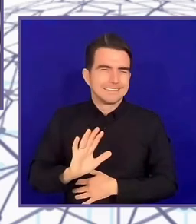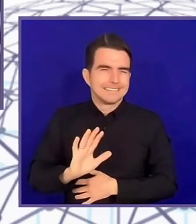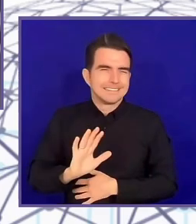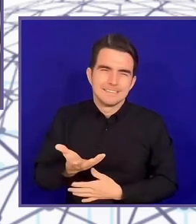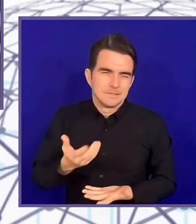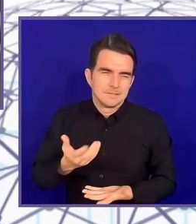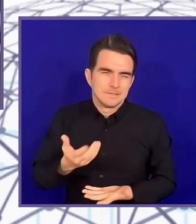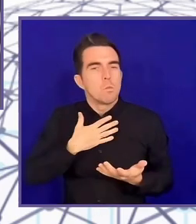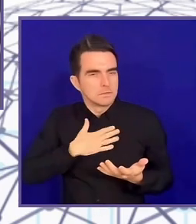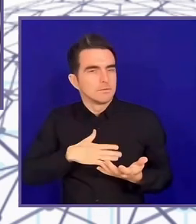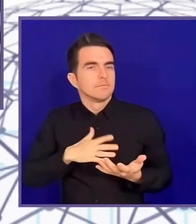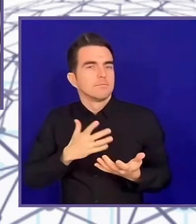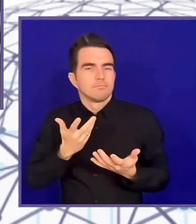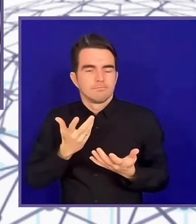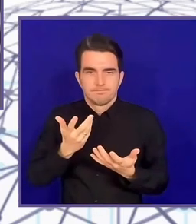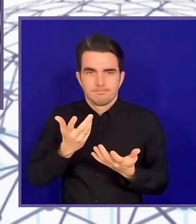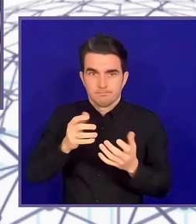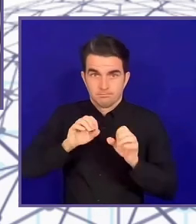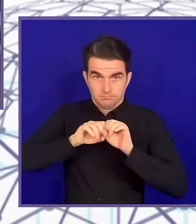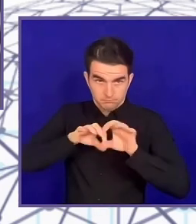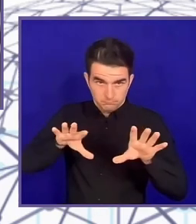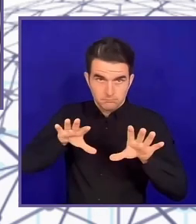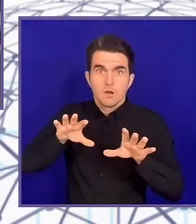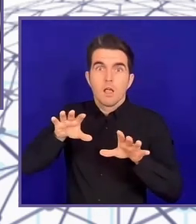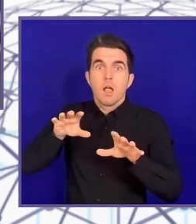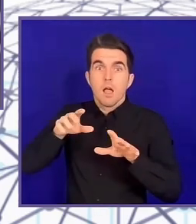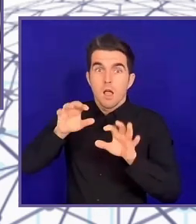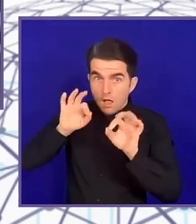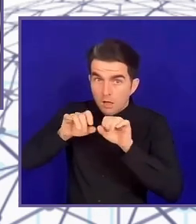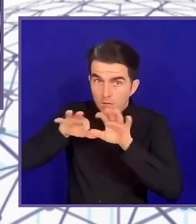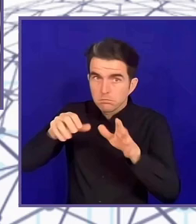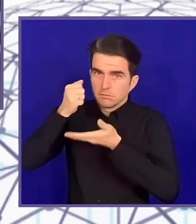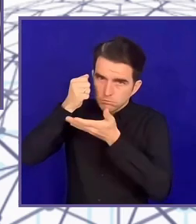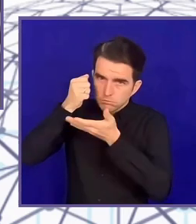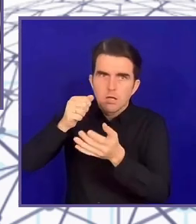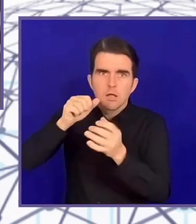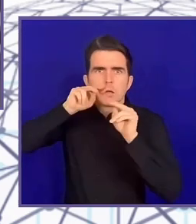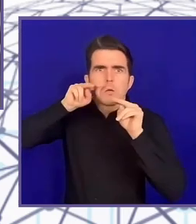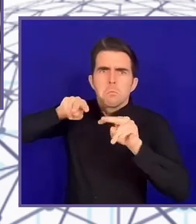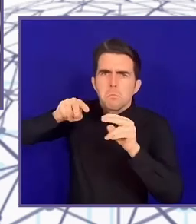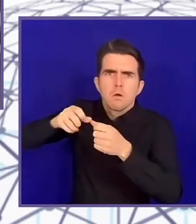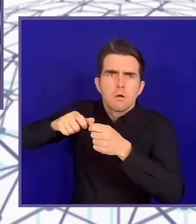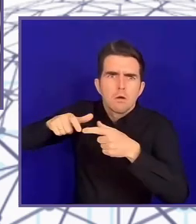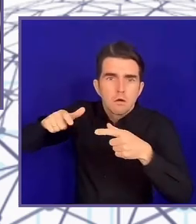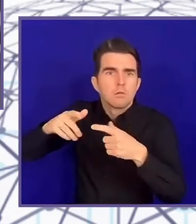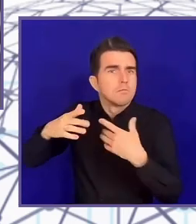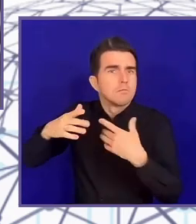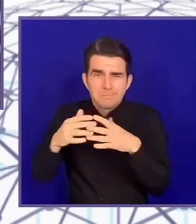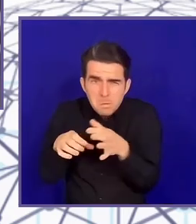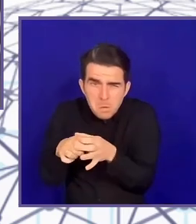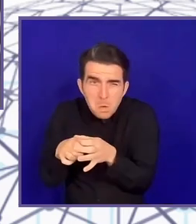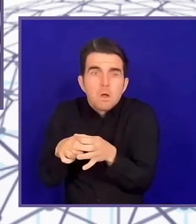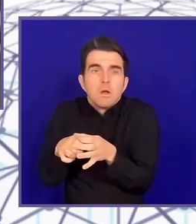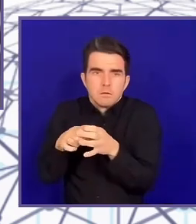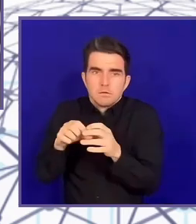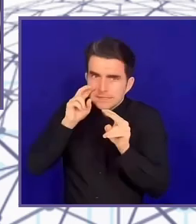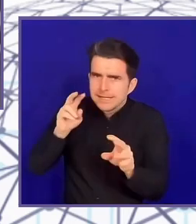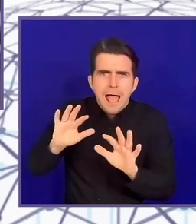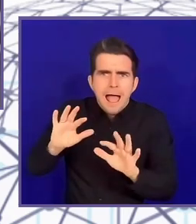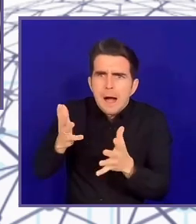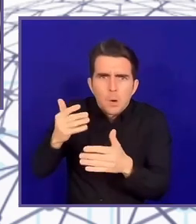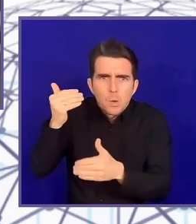graveyard of ATs. And I'll just say something small about that before maybe handing over to Anna. Tomorrow, Ben Oldfrey will lead a session,